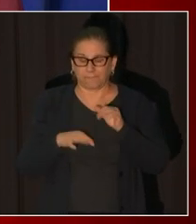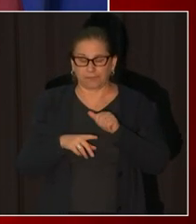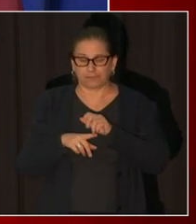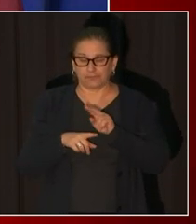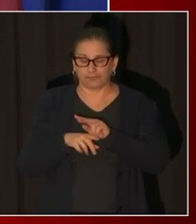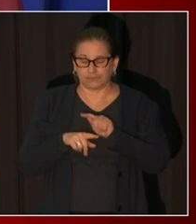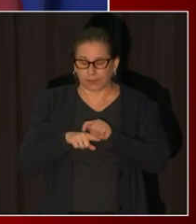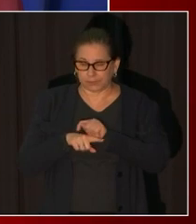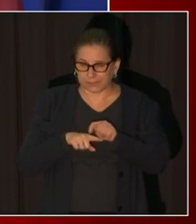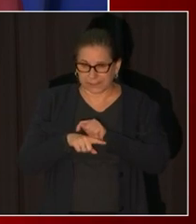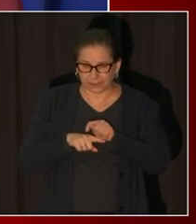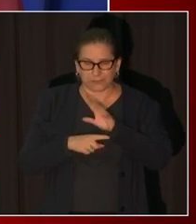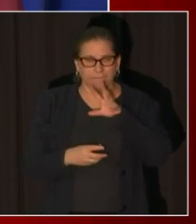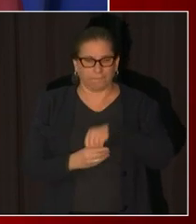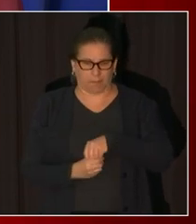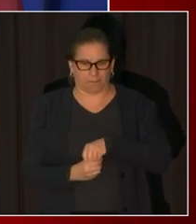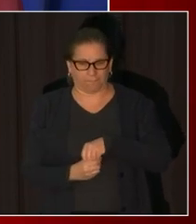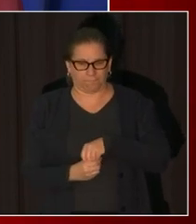megan mbc4